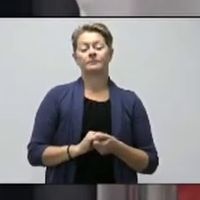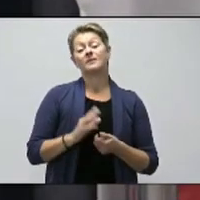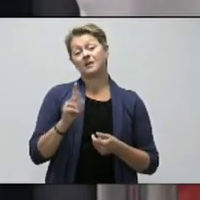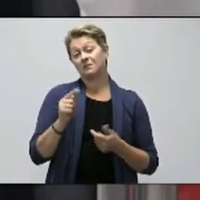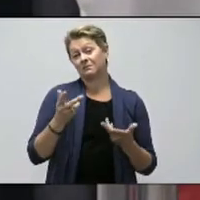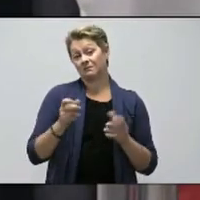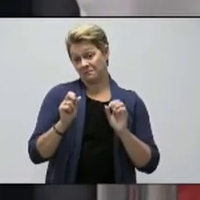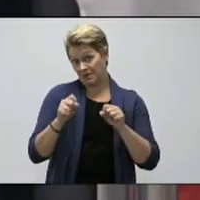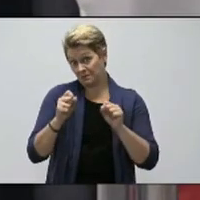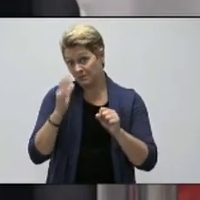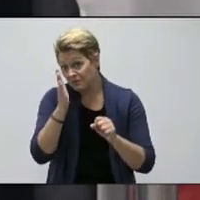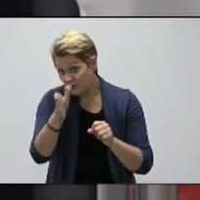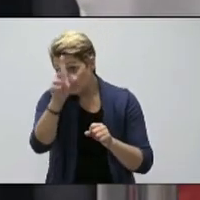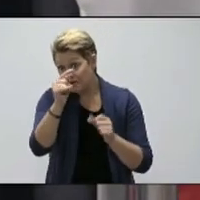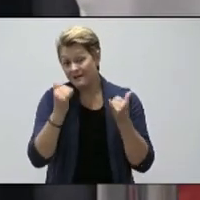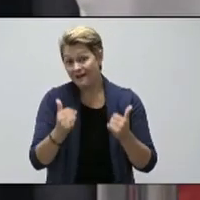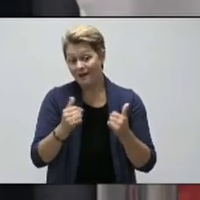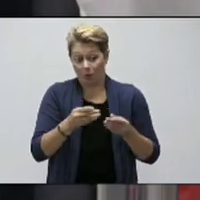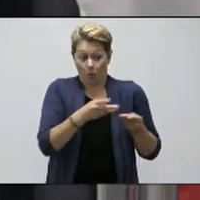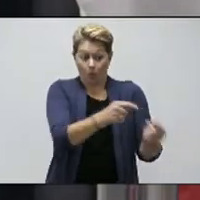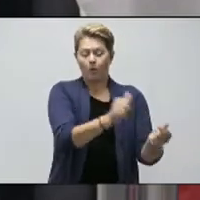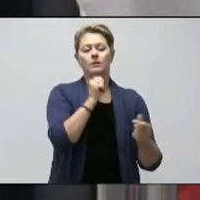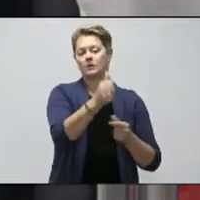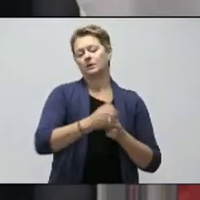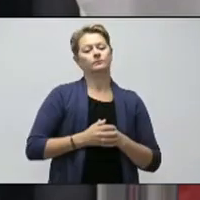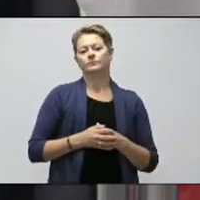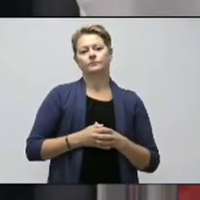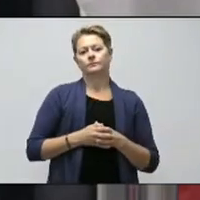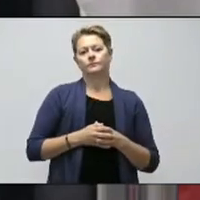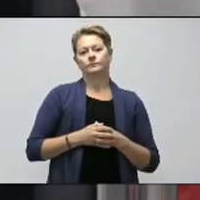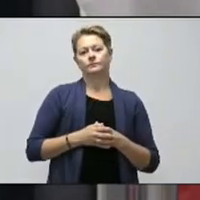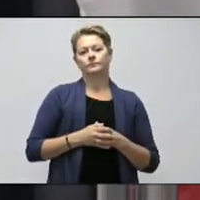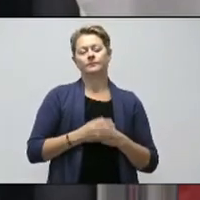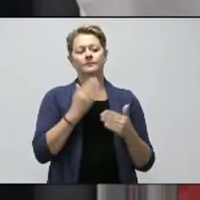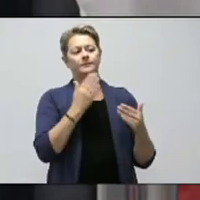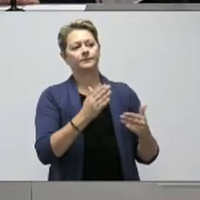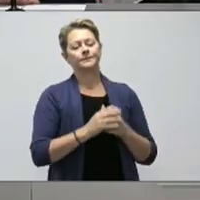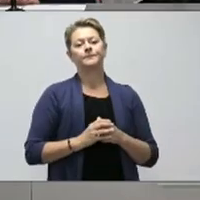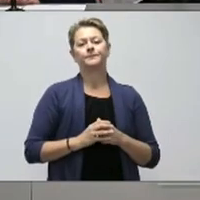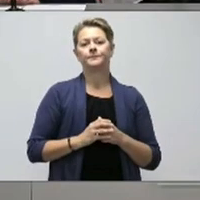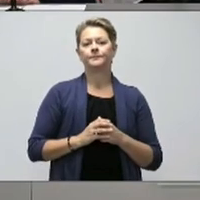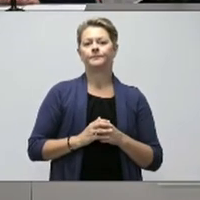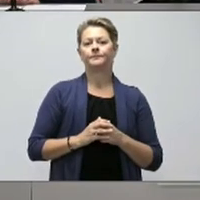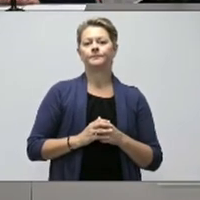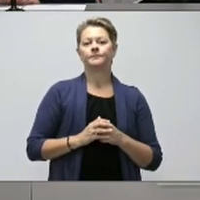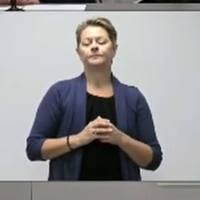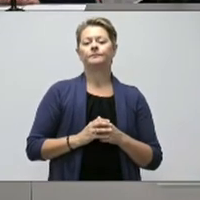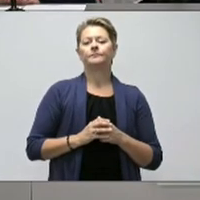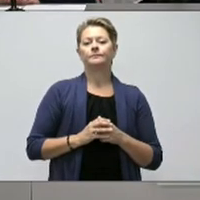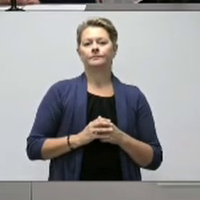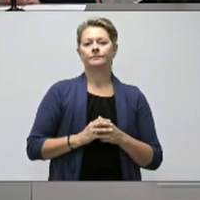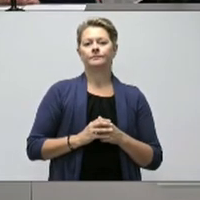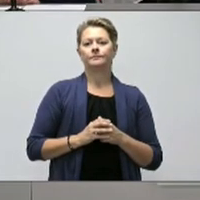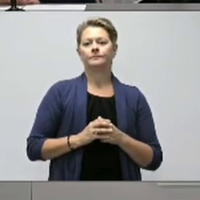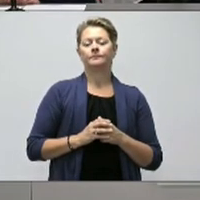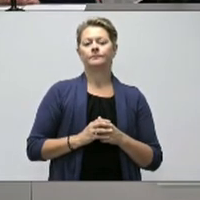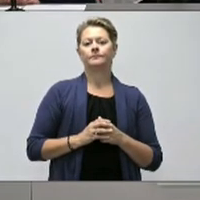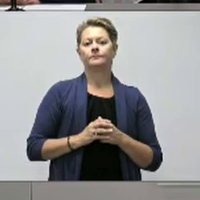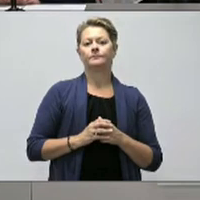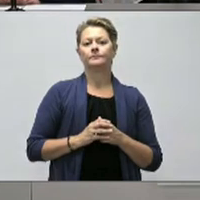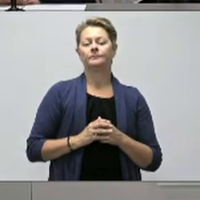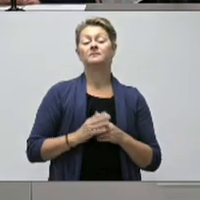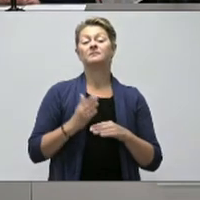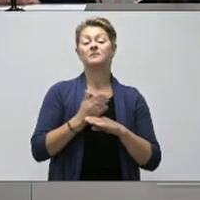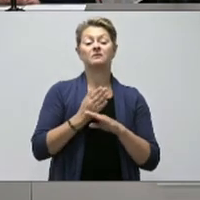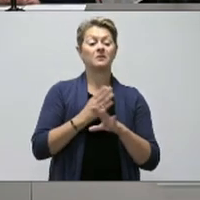But right now there's no plan to incur cost. Thank you. And before we conclude today, I'm just going to run through one more time to